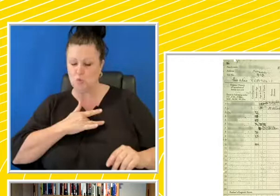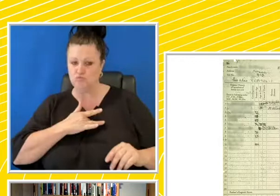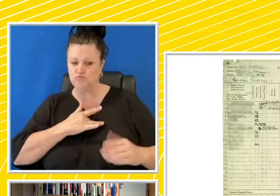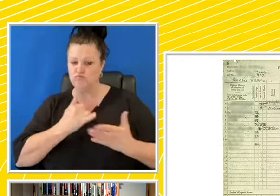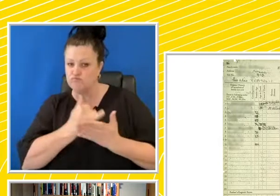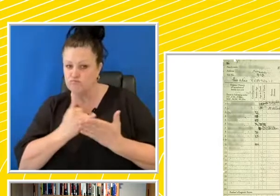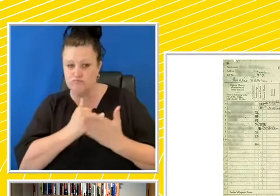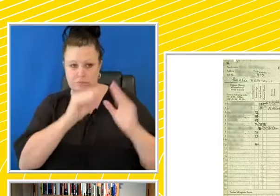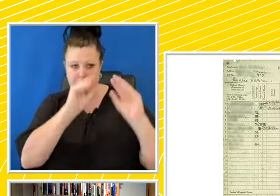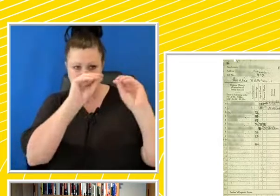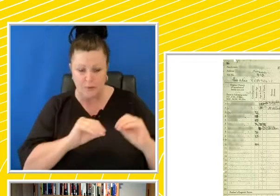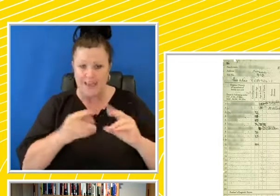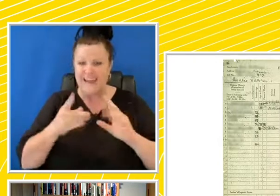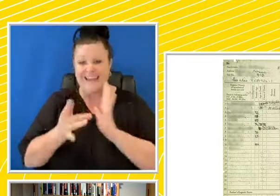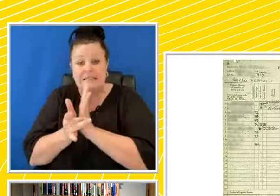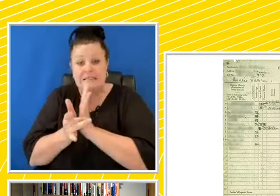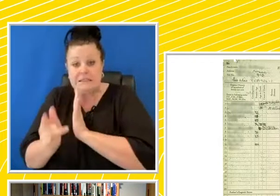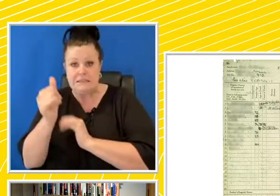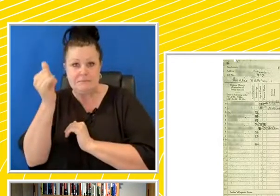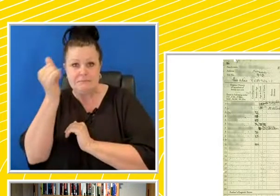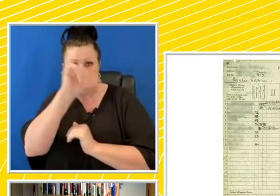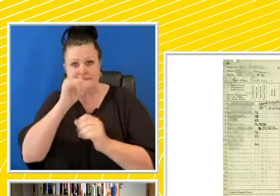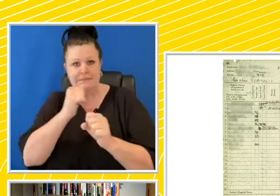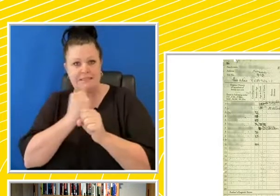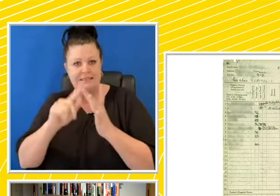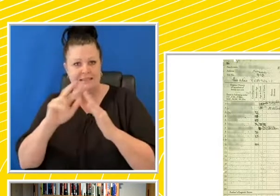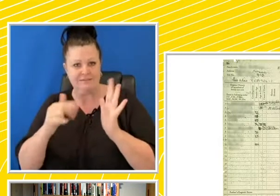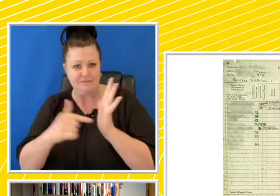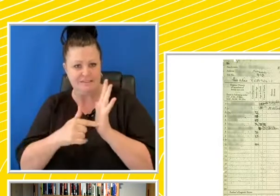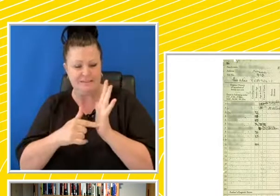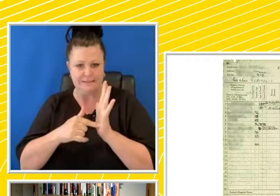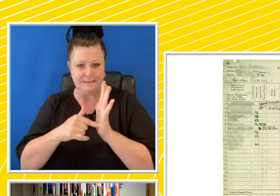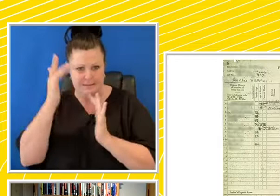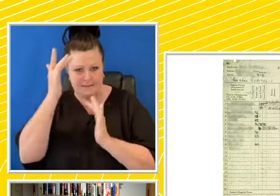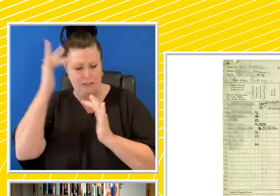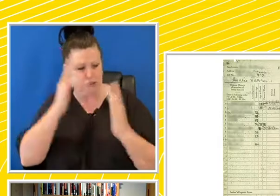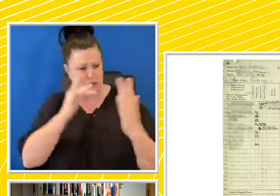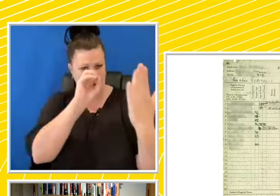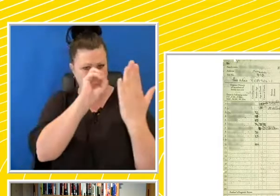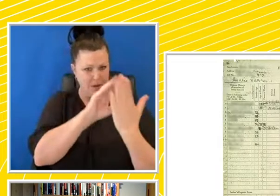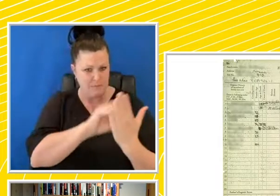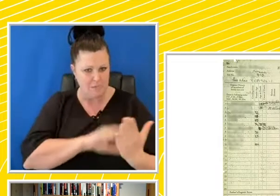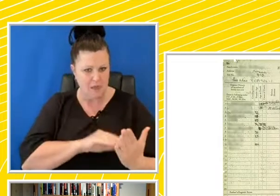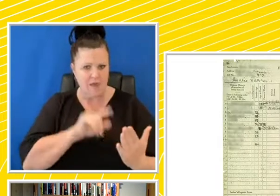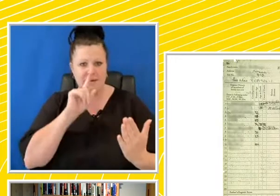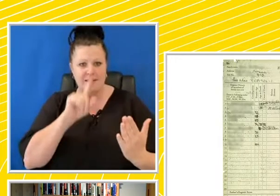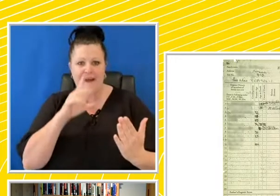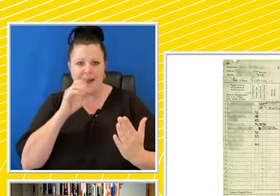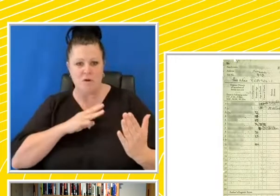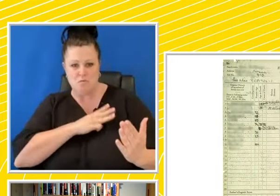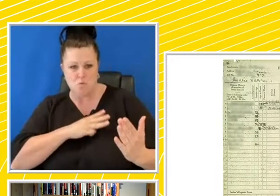whether they had any special talents or gifts. So here we've got physical, mental or temperamental defects,